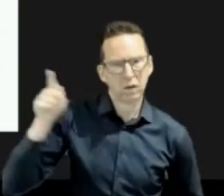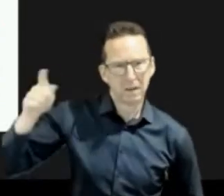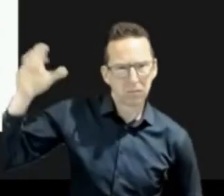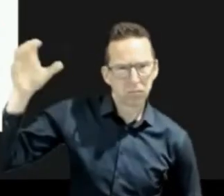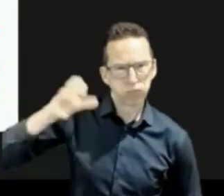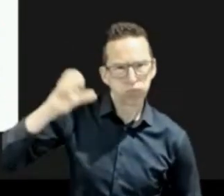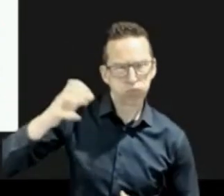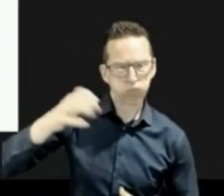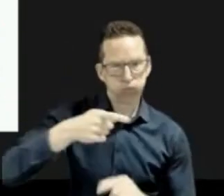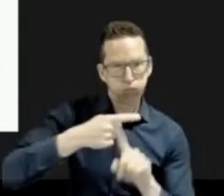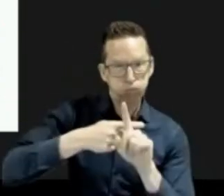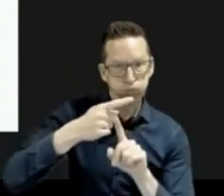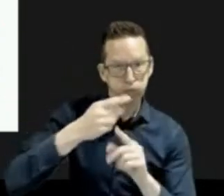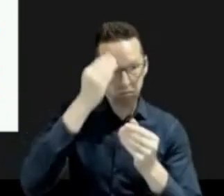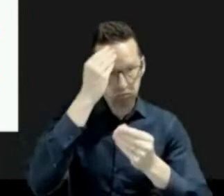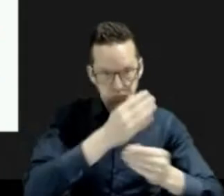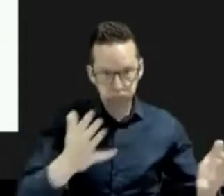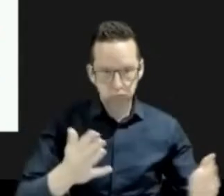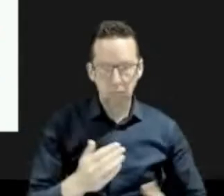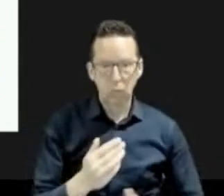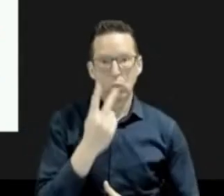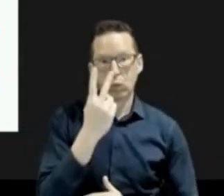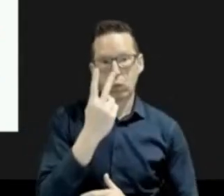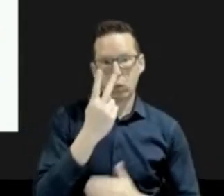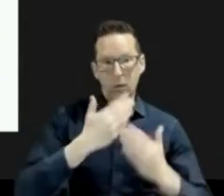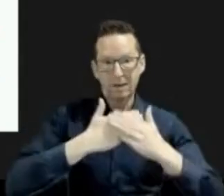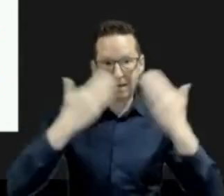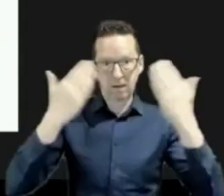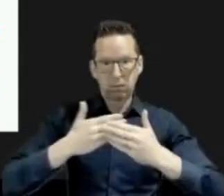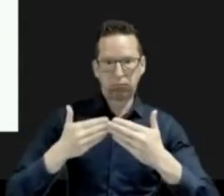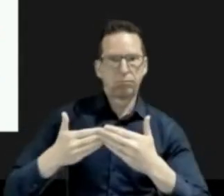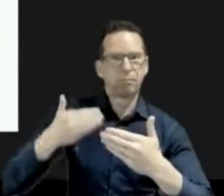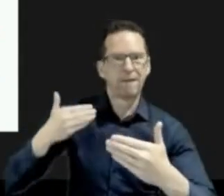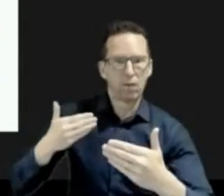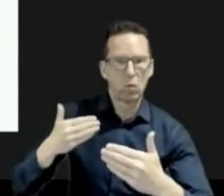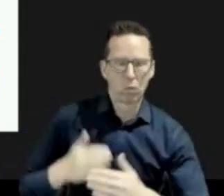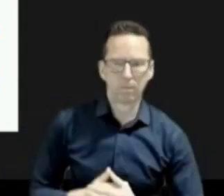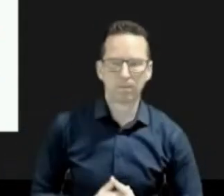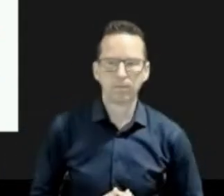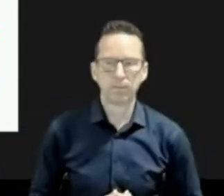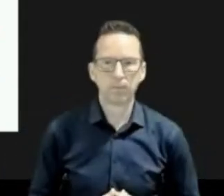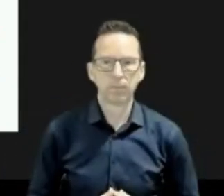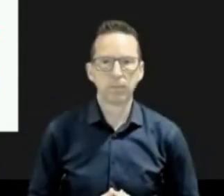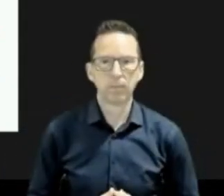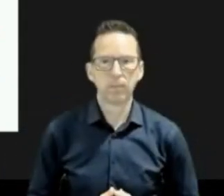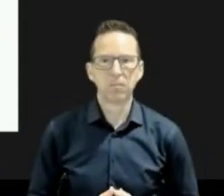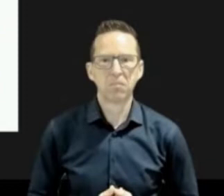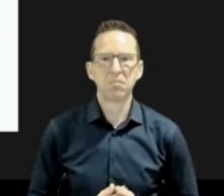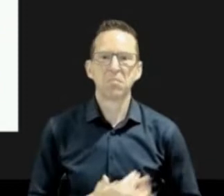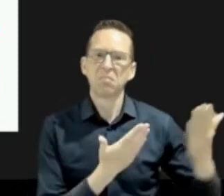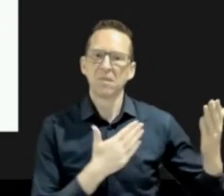was issued two days before the onset of heat mortality. I would like you to draw your attention to just some of the language in the bulletin.